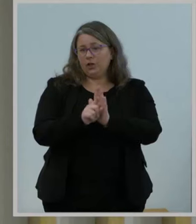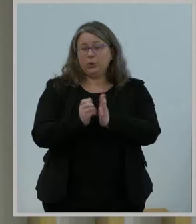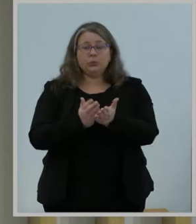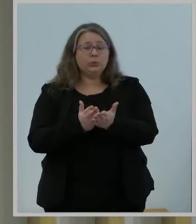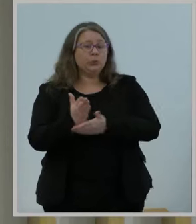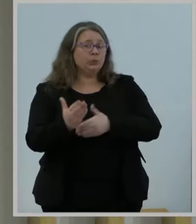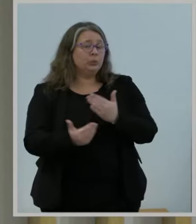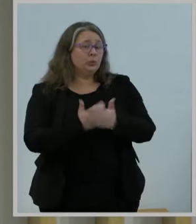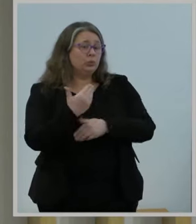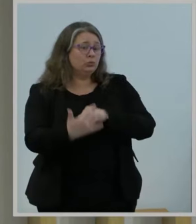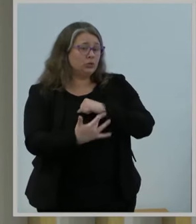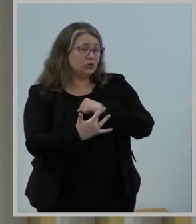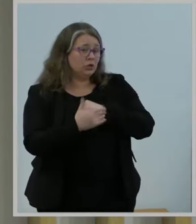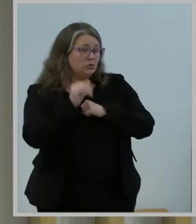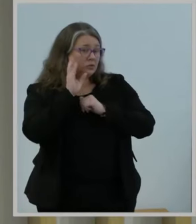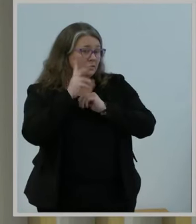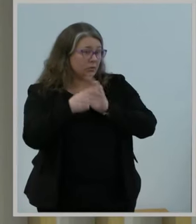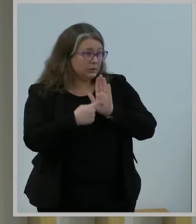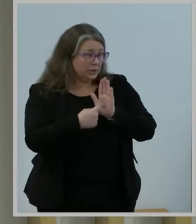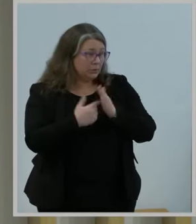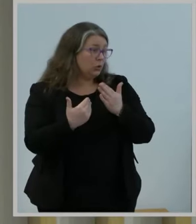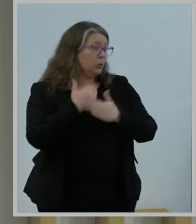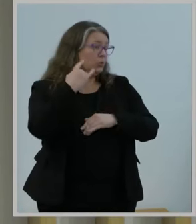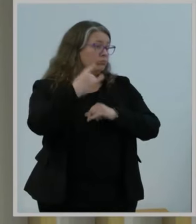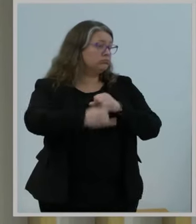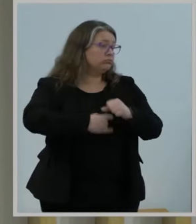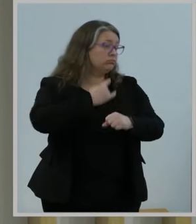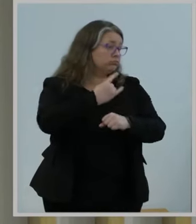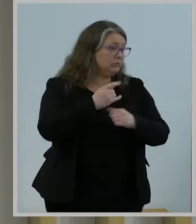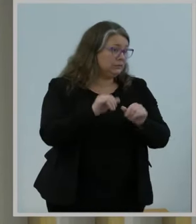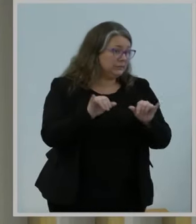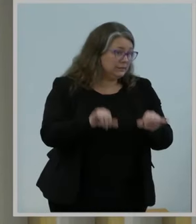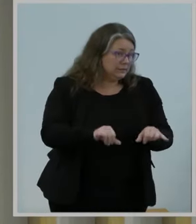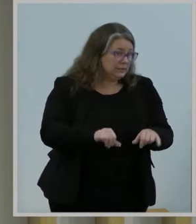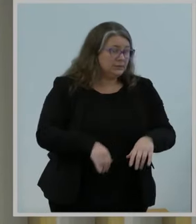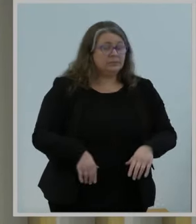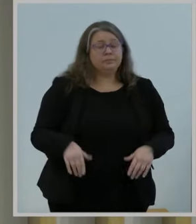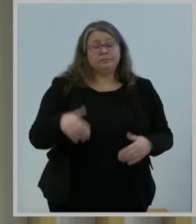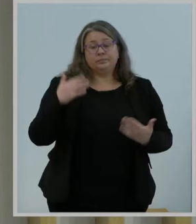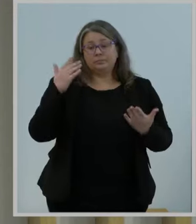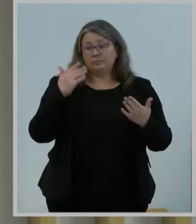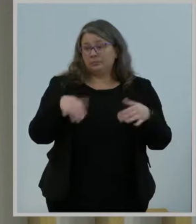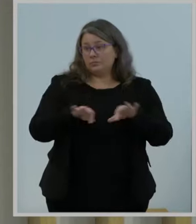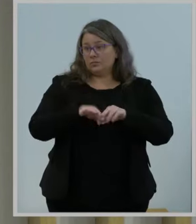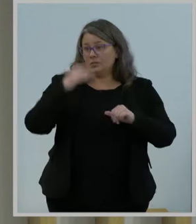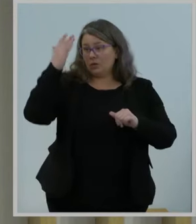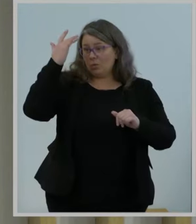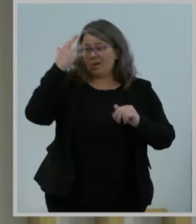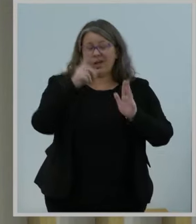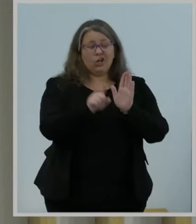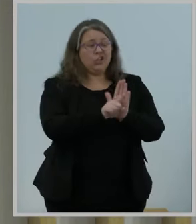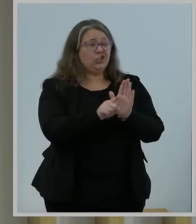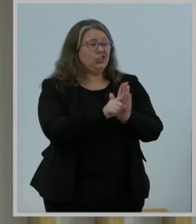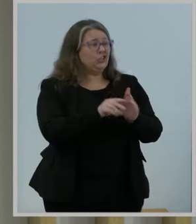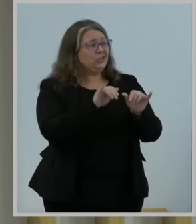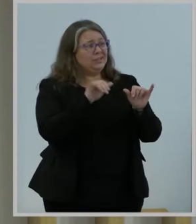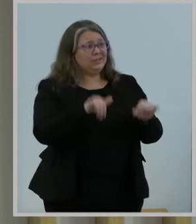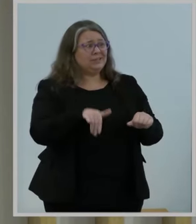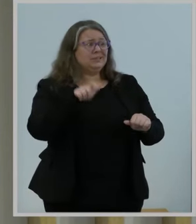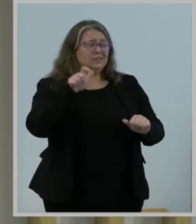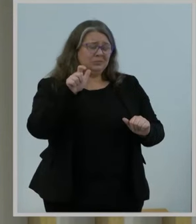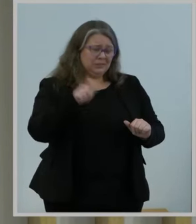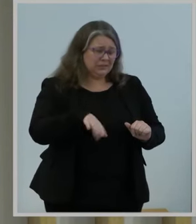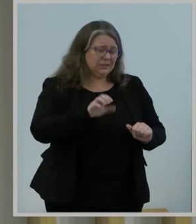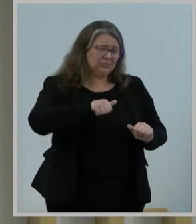Why is this so important? Because our alert systems need to be resilient, and in many disasters, terrestrial wireless towers are